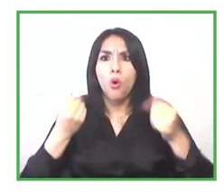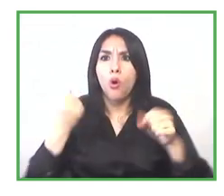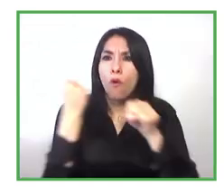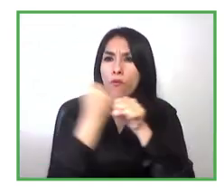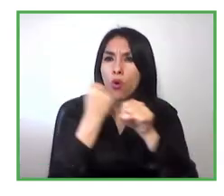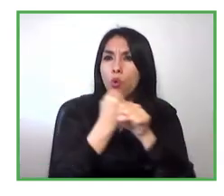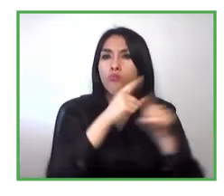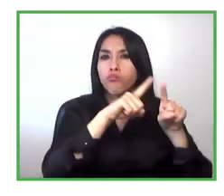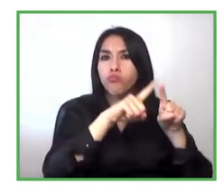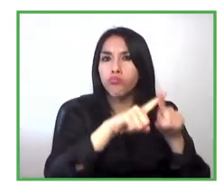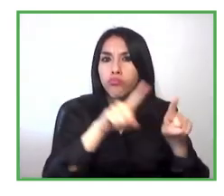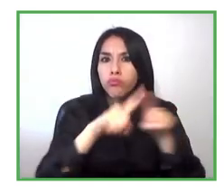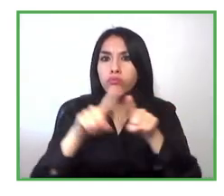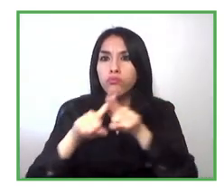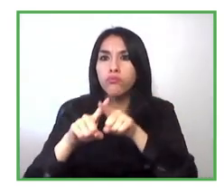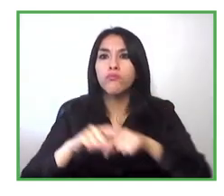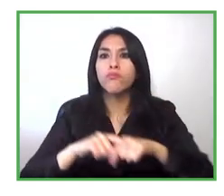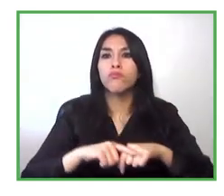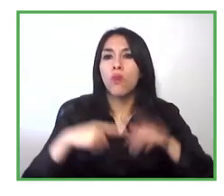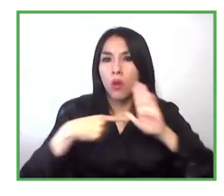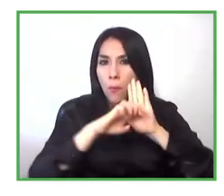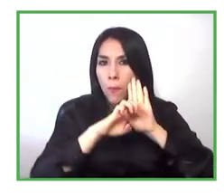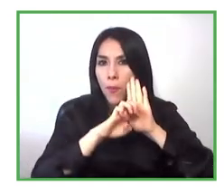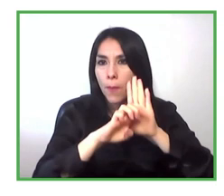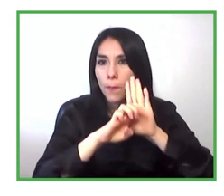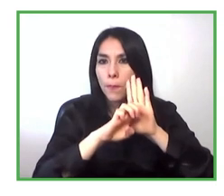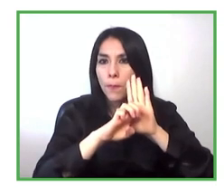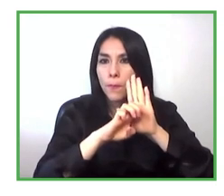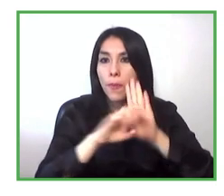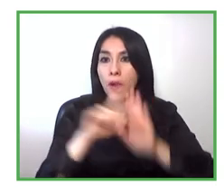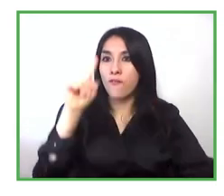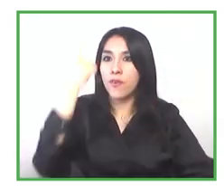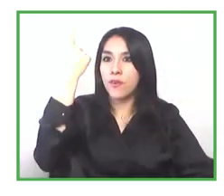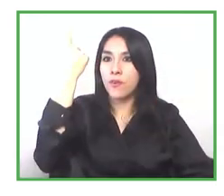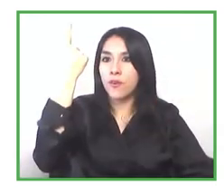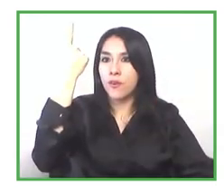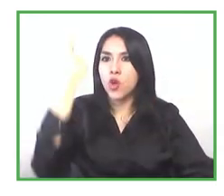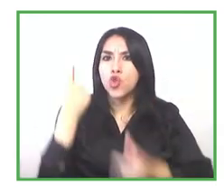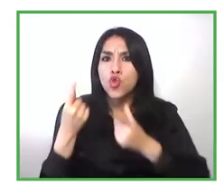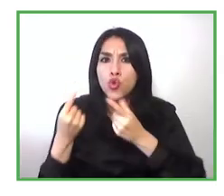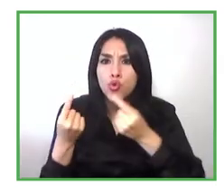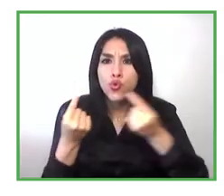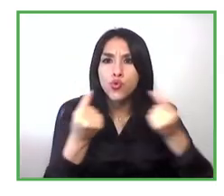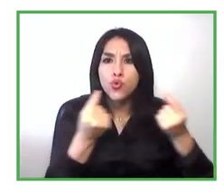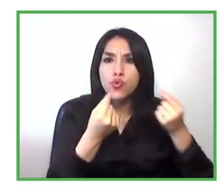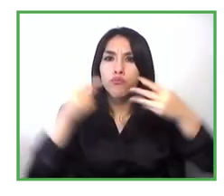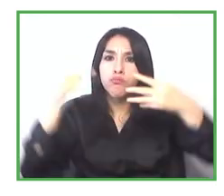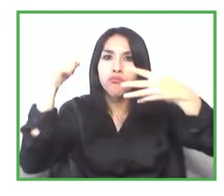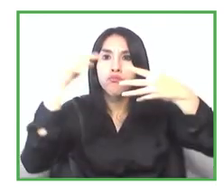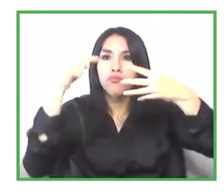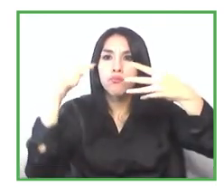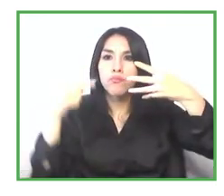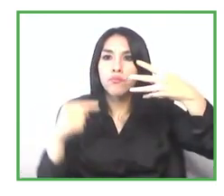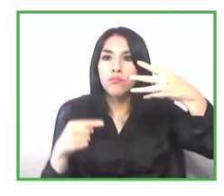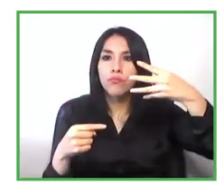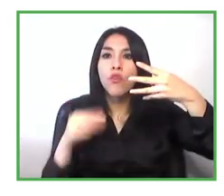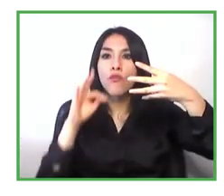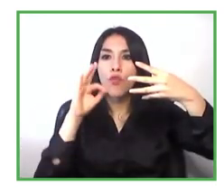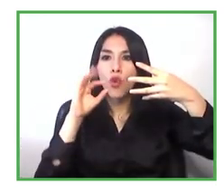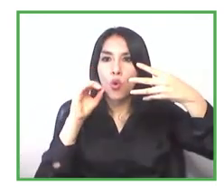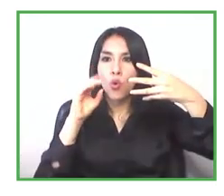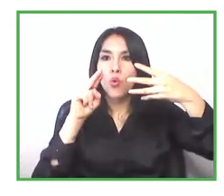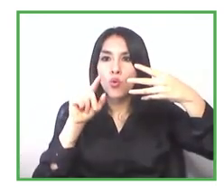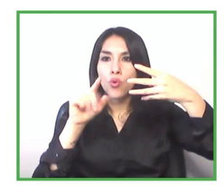assessment uh focus group where we talk with them to identify some challenge and also